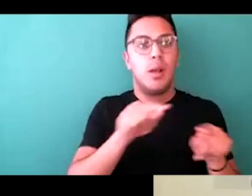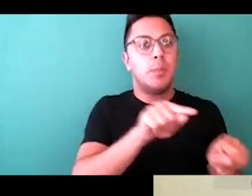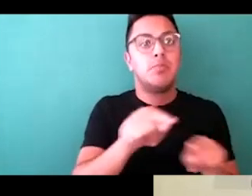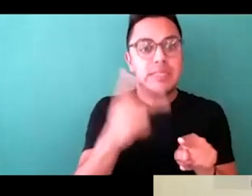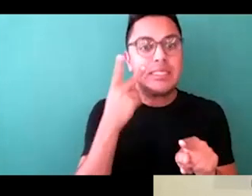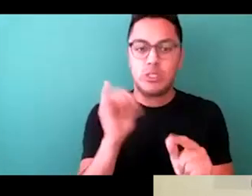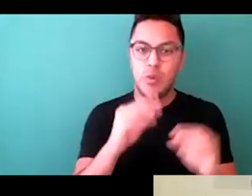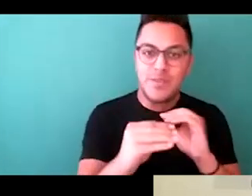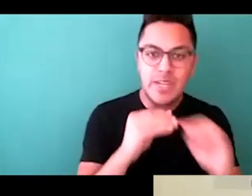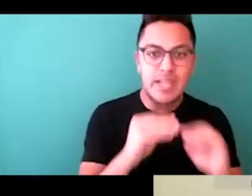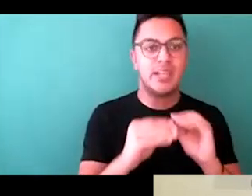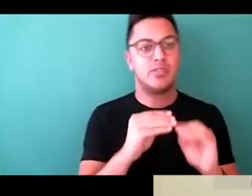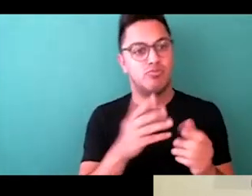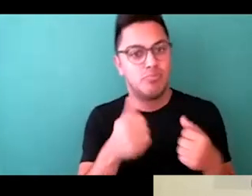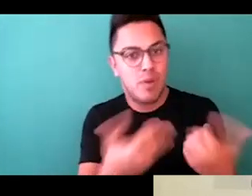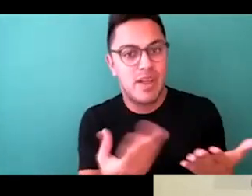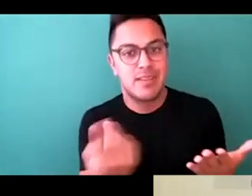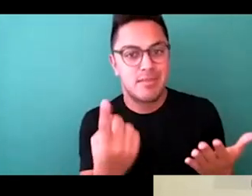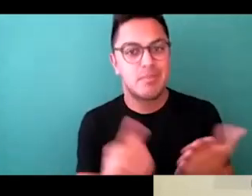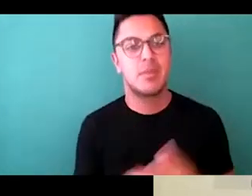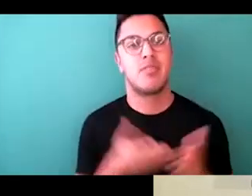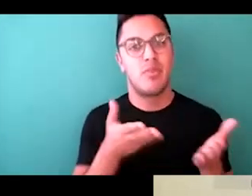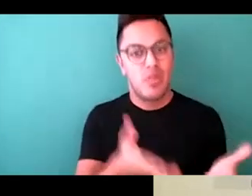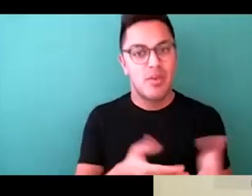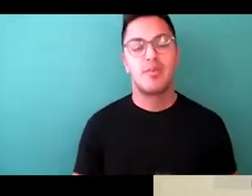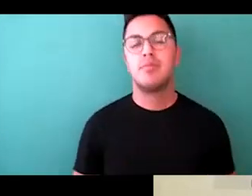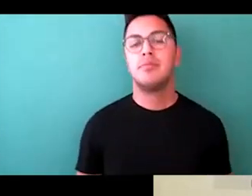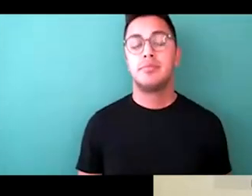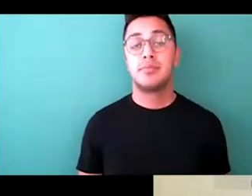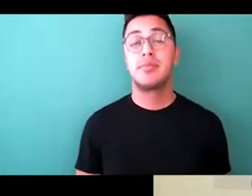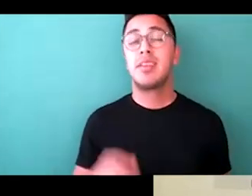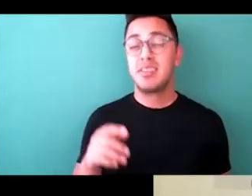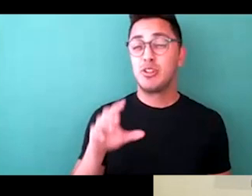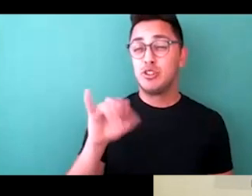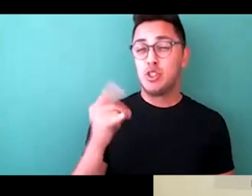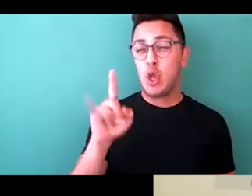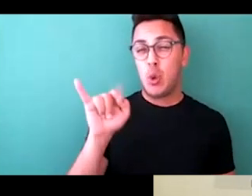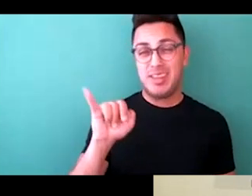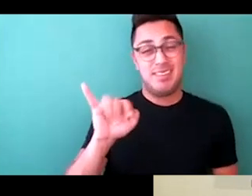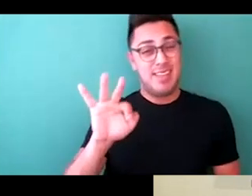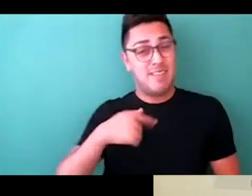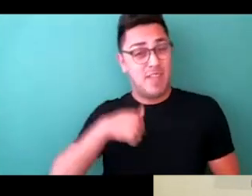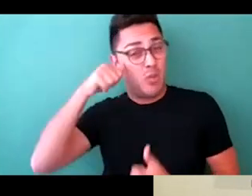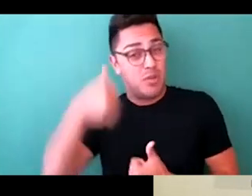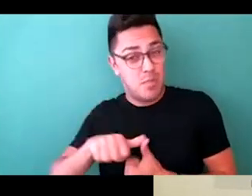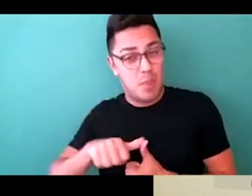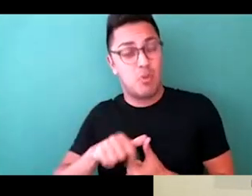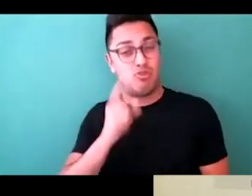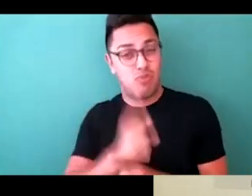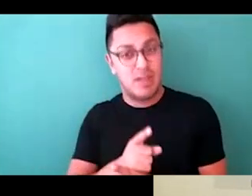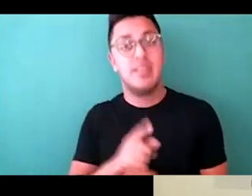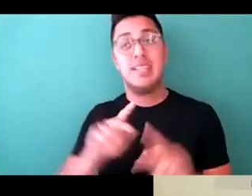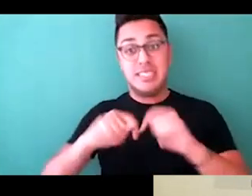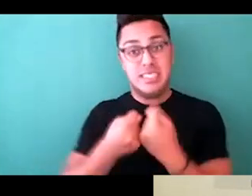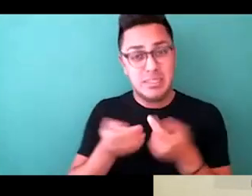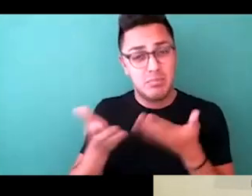And for that example, specifically, Jodi, if memory serves, I remember that the team at Cipriani was so